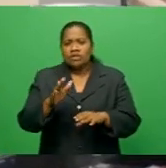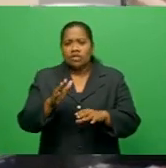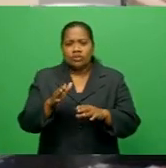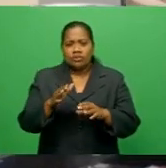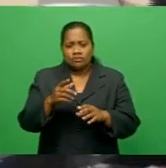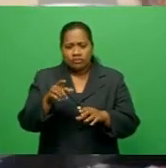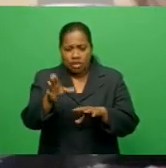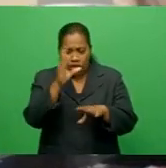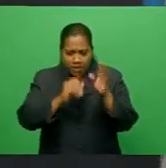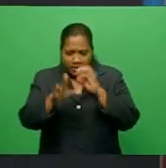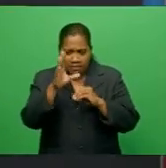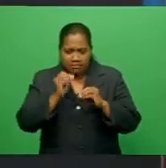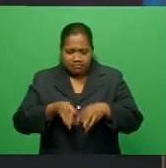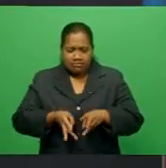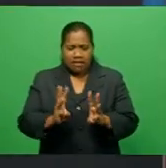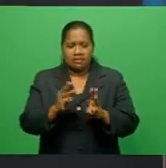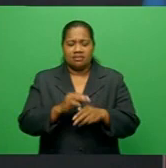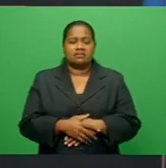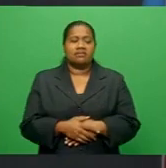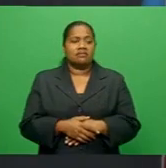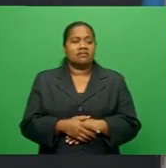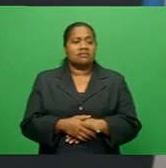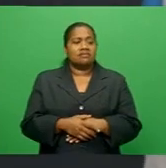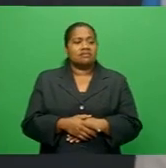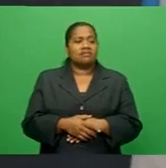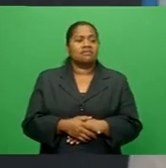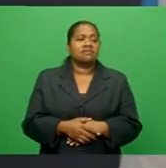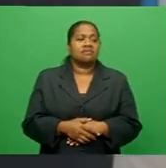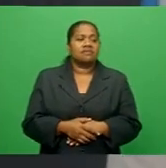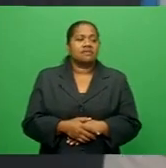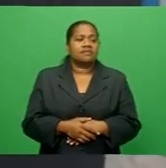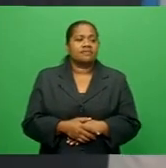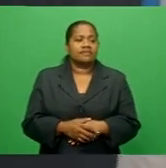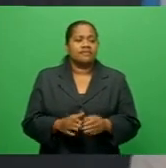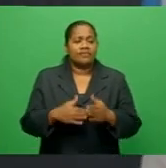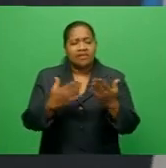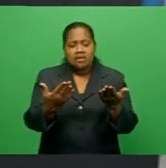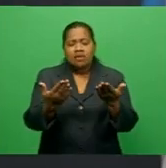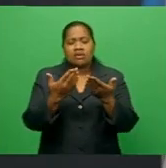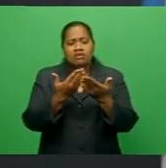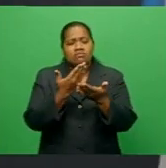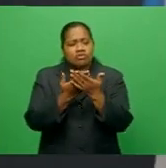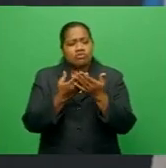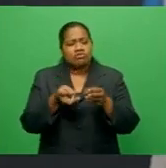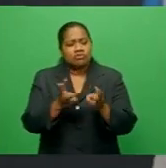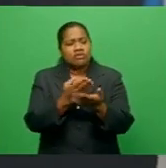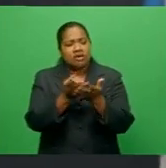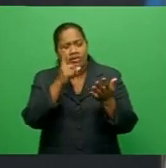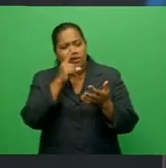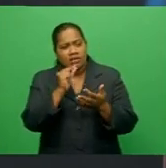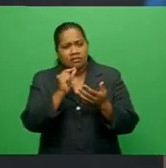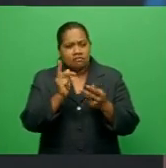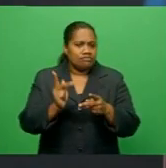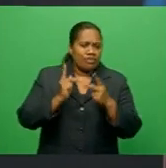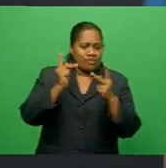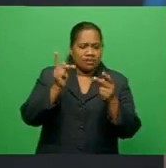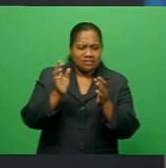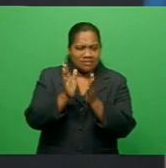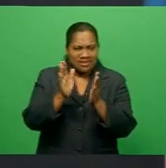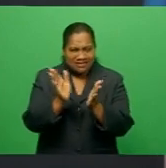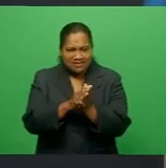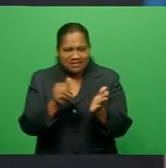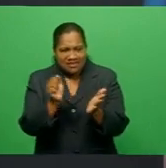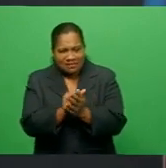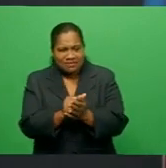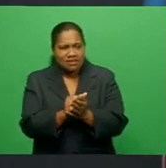at a very good time when we are rethinking on ways to promote STEM subjects and also to ensure that